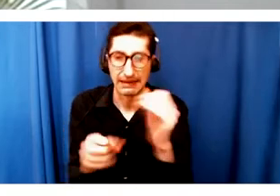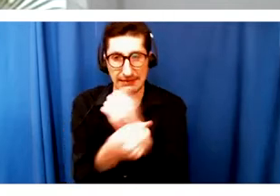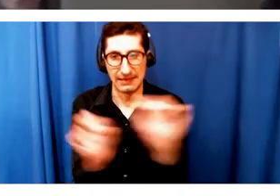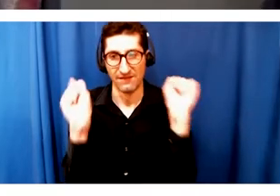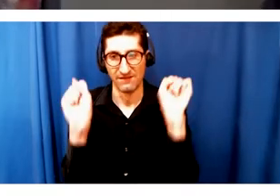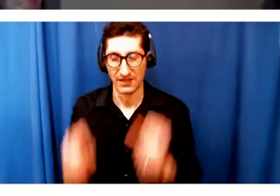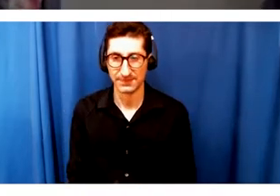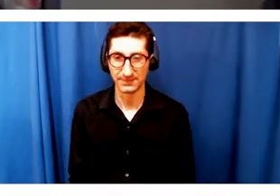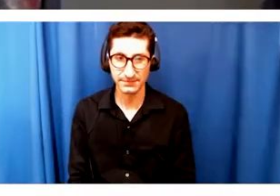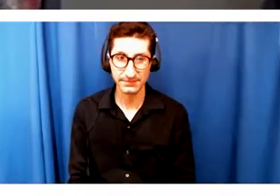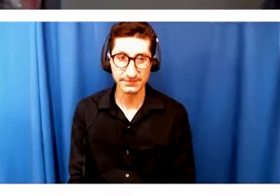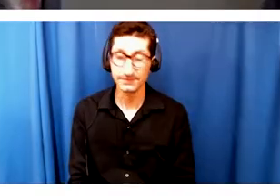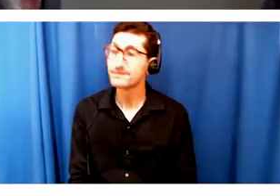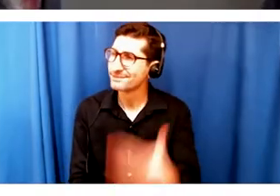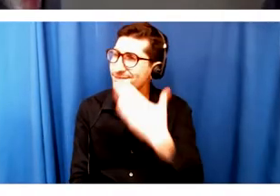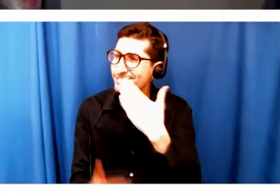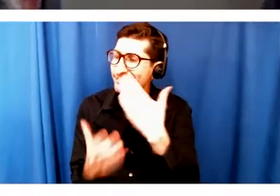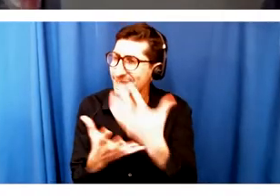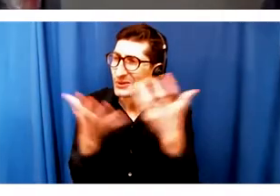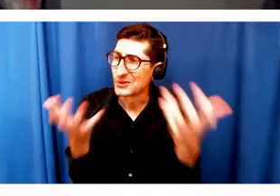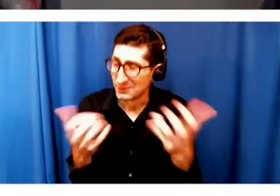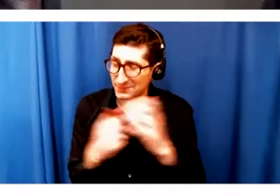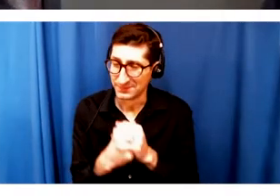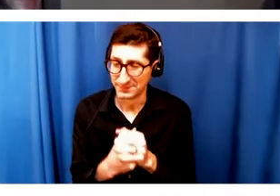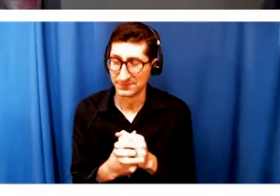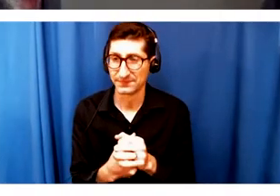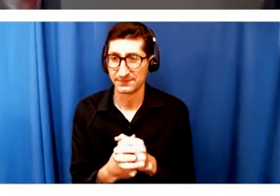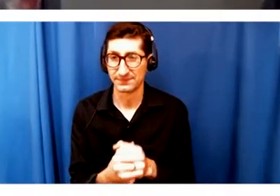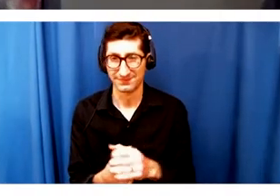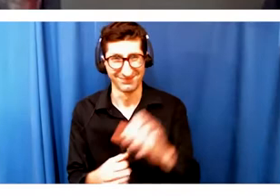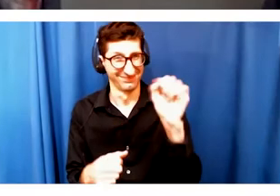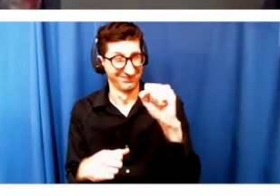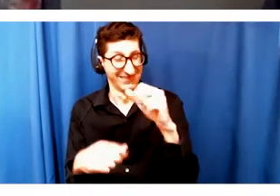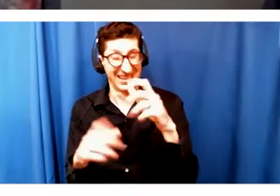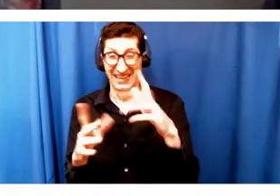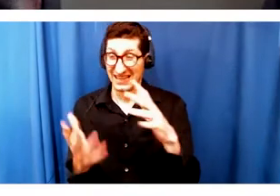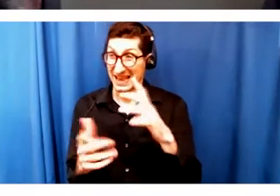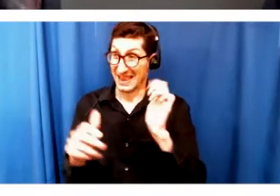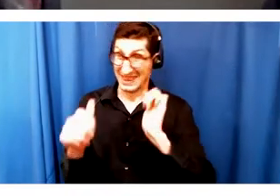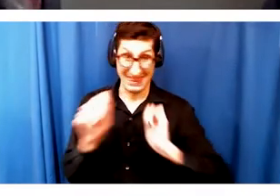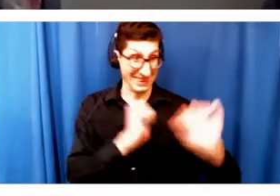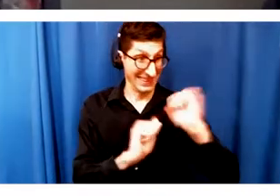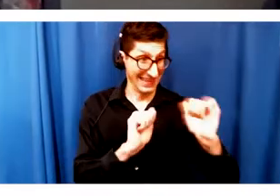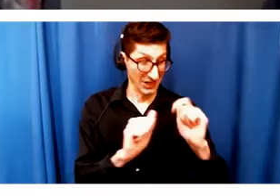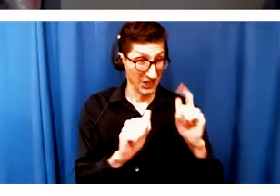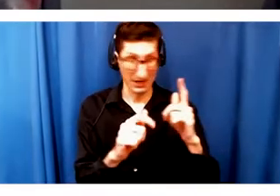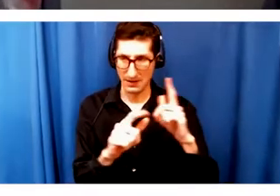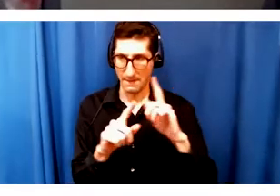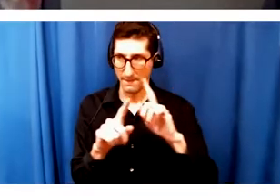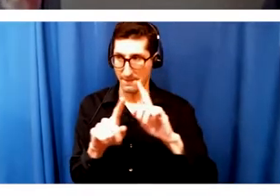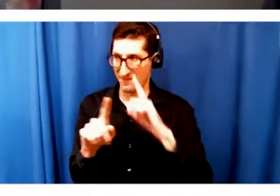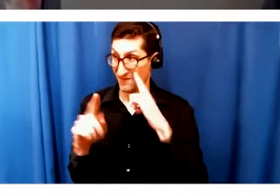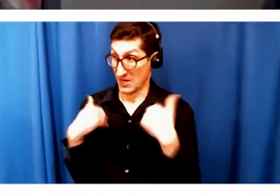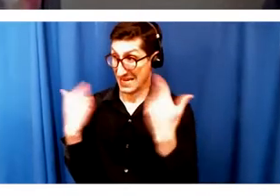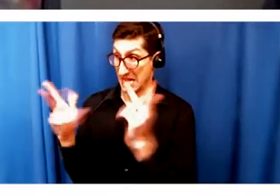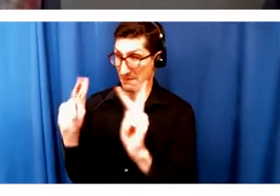Thank you so much, Keith. It's very tricky to negotiate how to make theater when so much of what we're making theater for is for a younger audience that